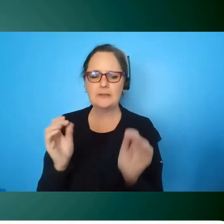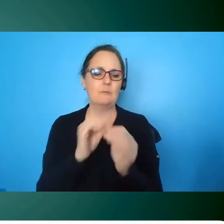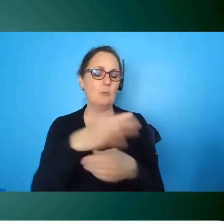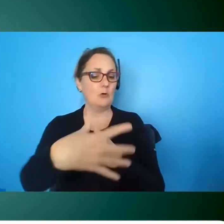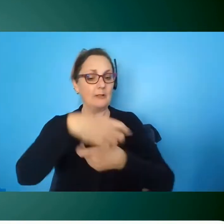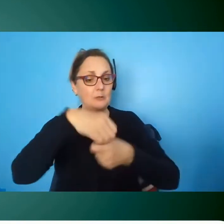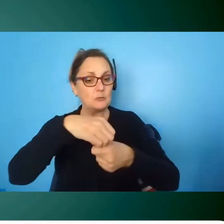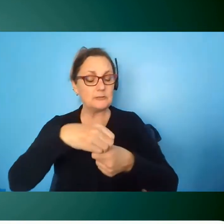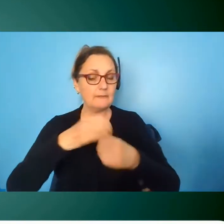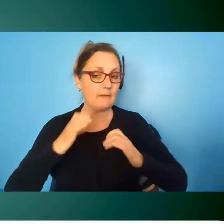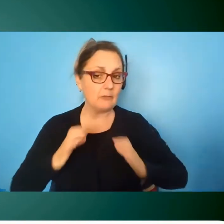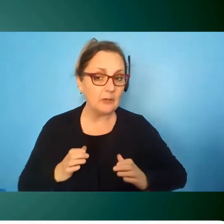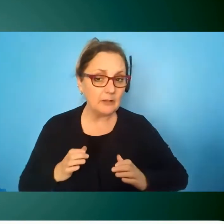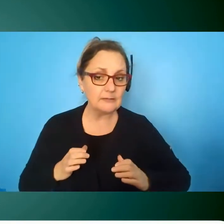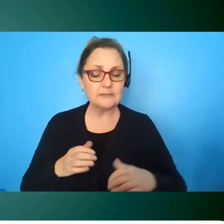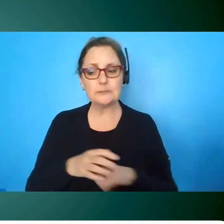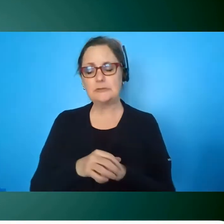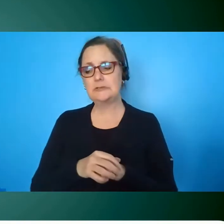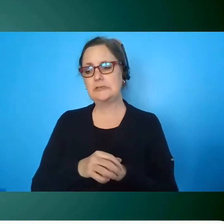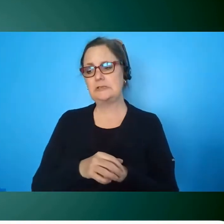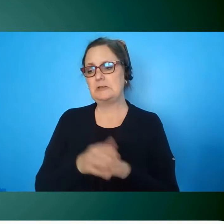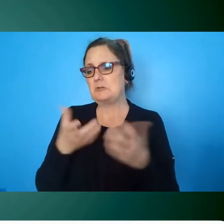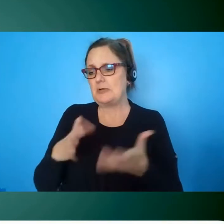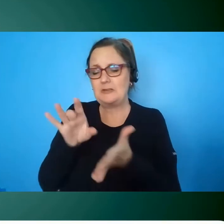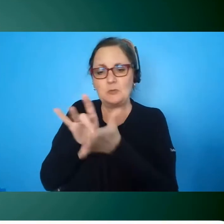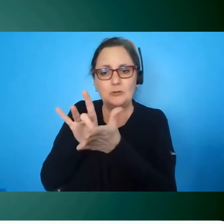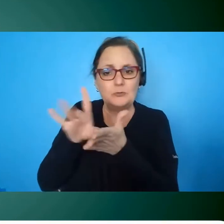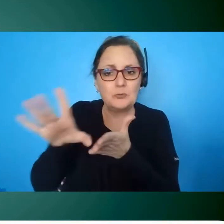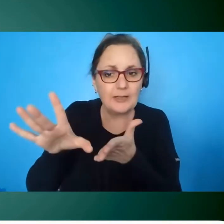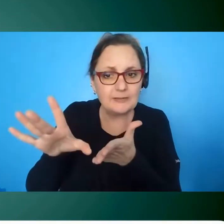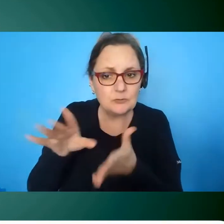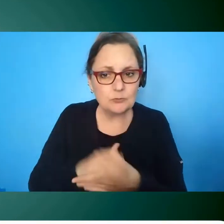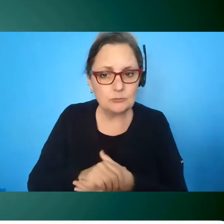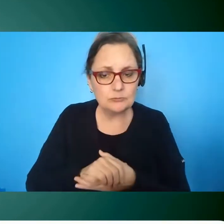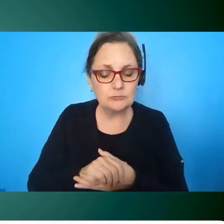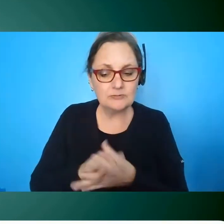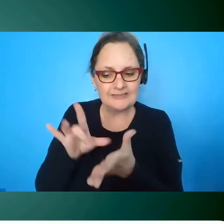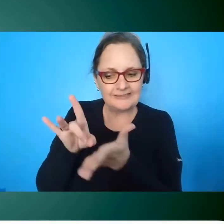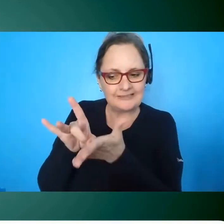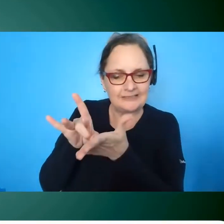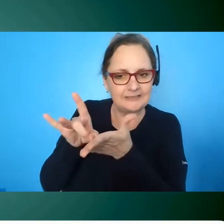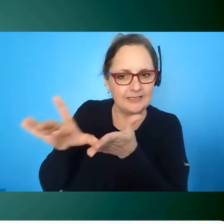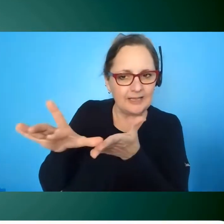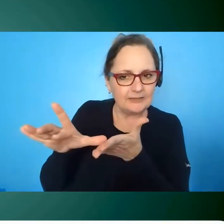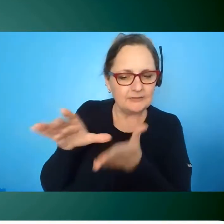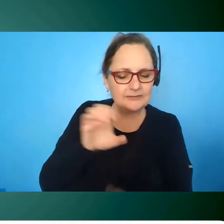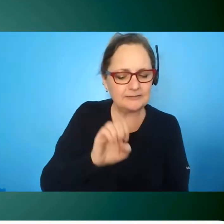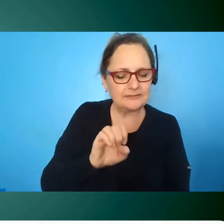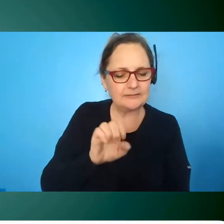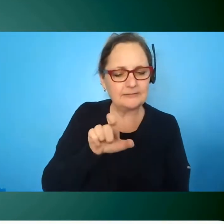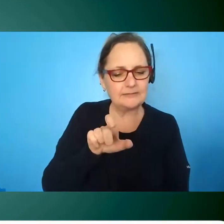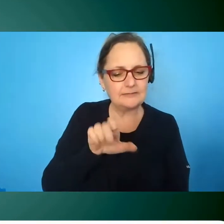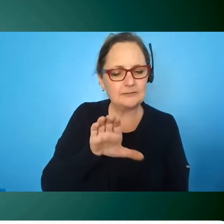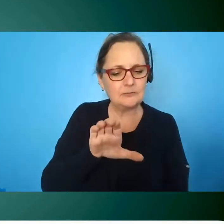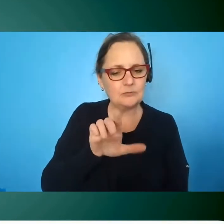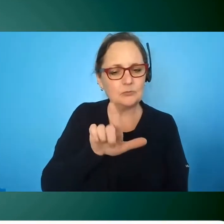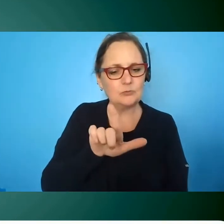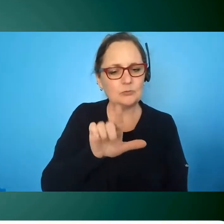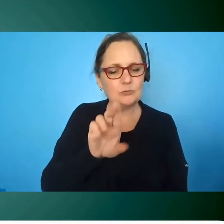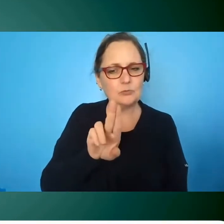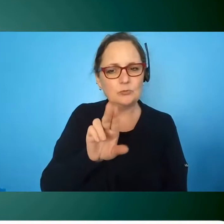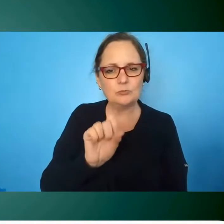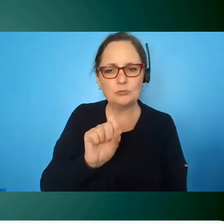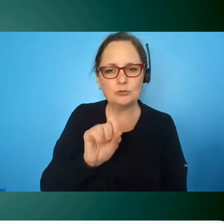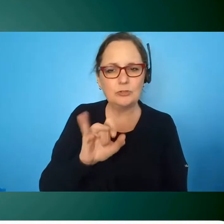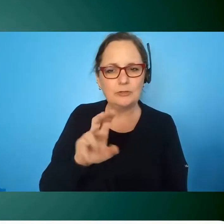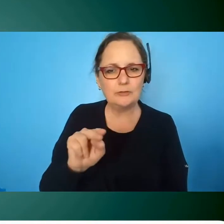customers and we didn't want to exclude exclusion is a very powerful term and i use